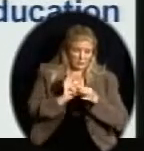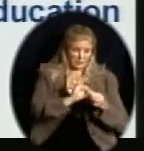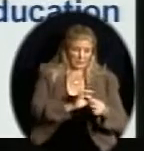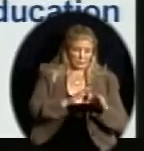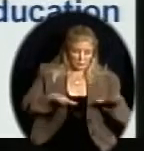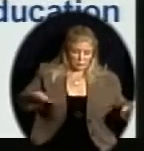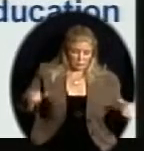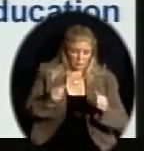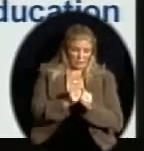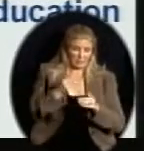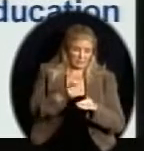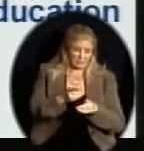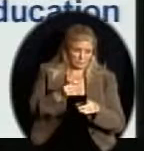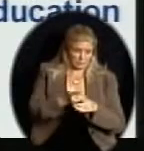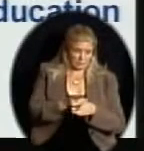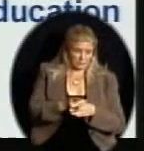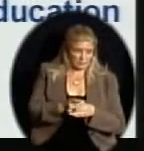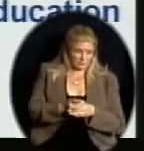out hopefully in a month or so.